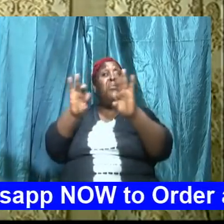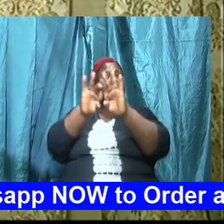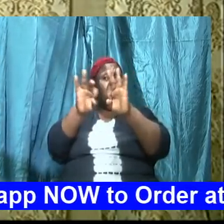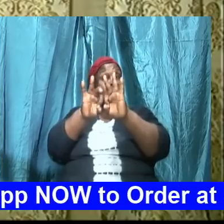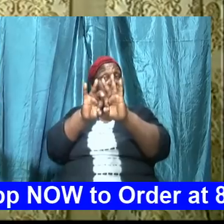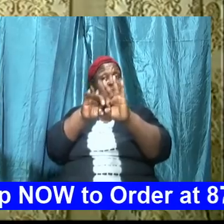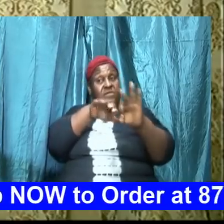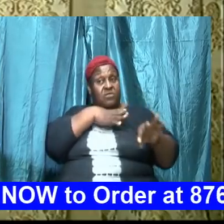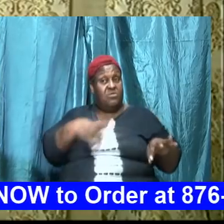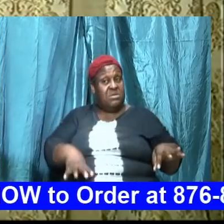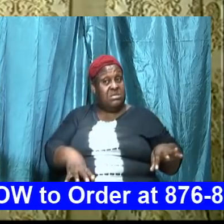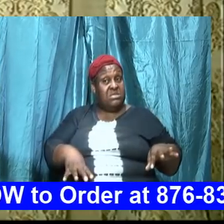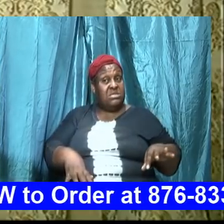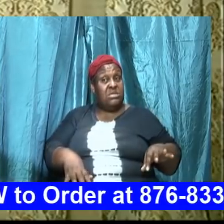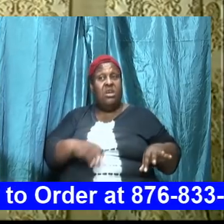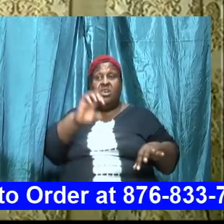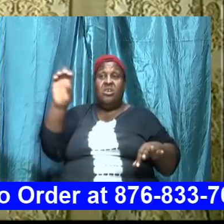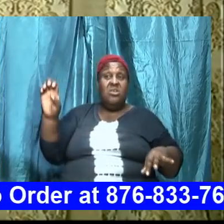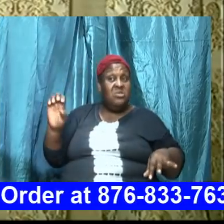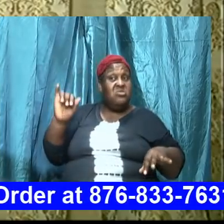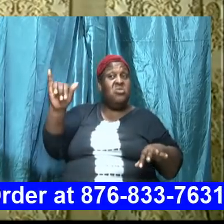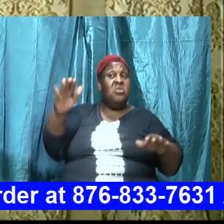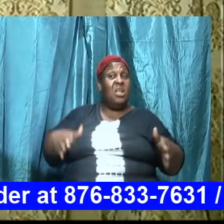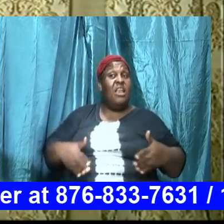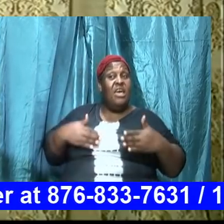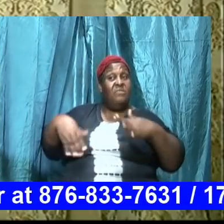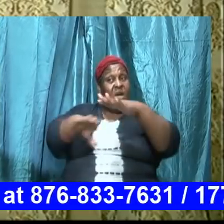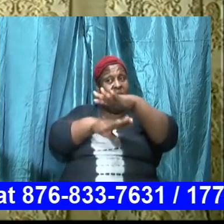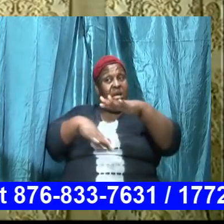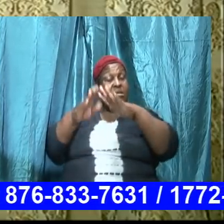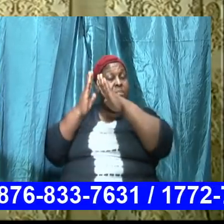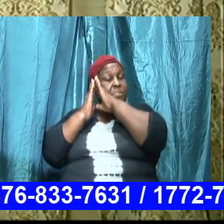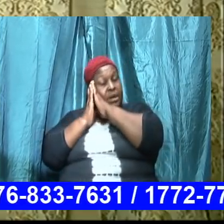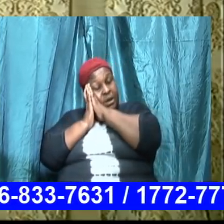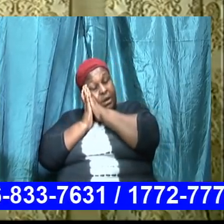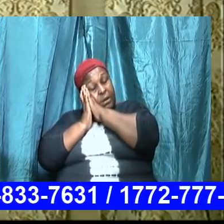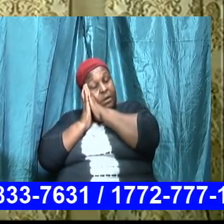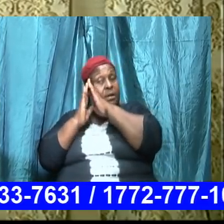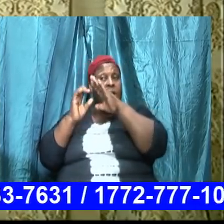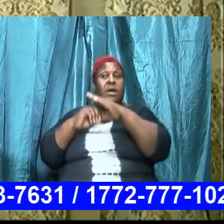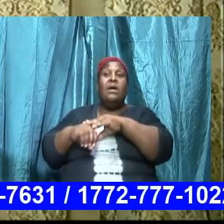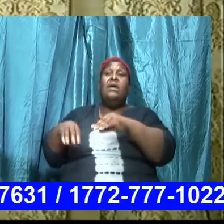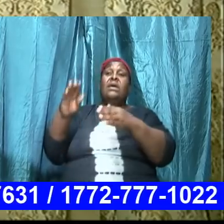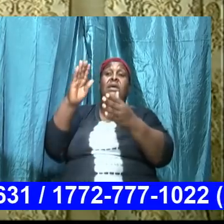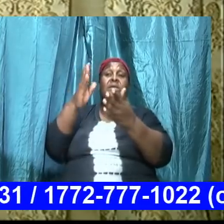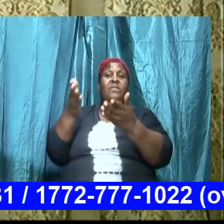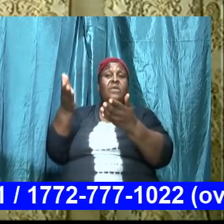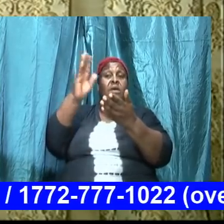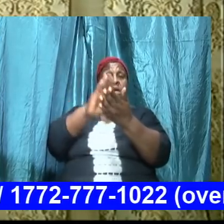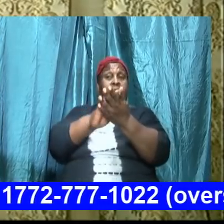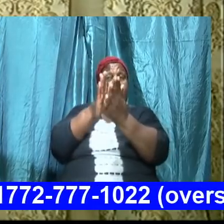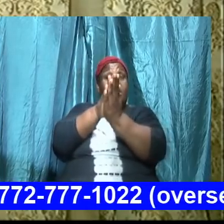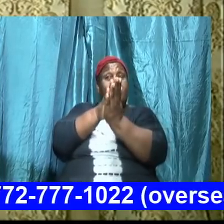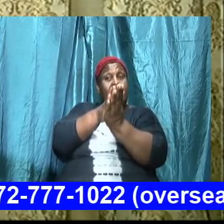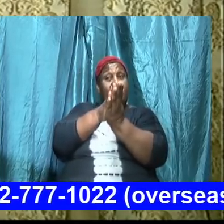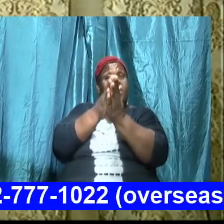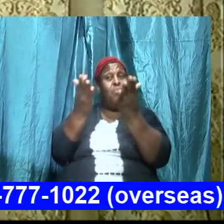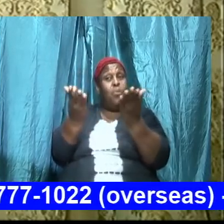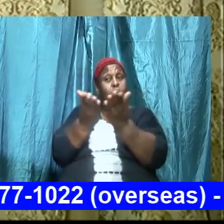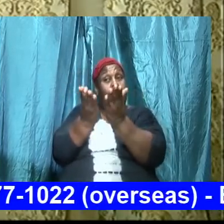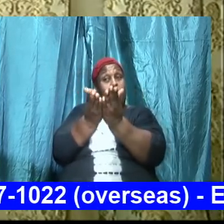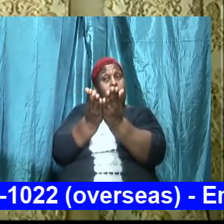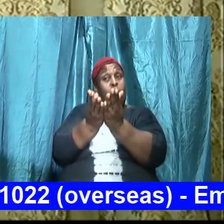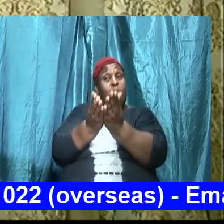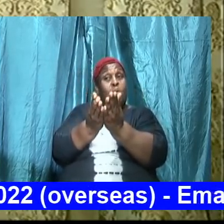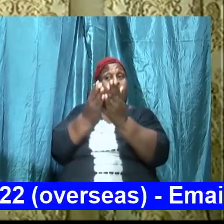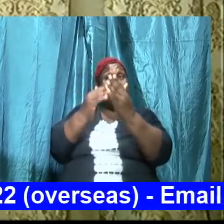is under our bed eternal life is in the bookshelf never come out eternal life is under dresser